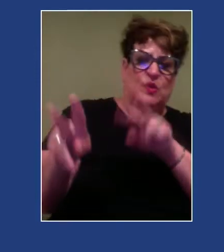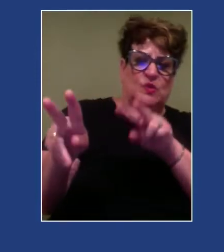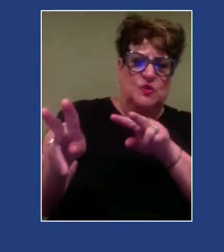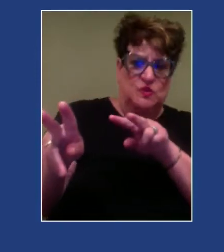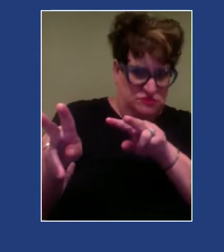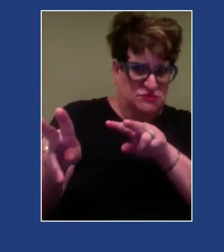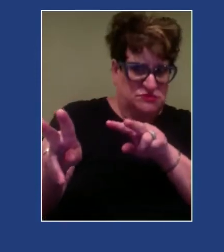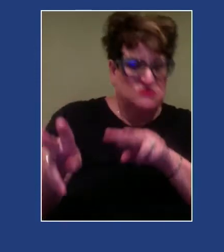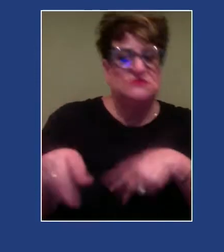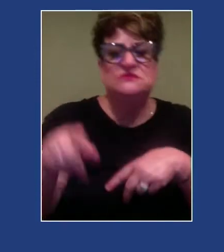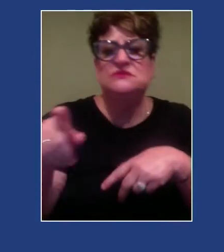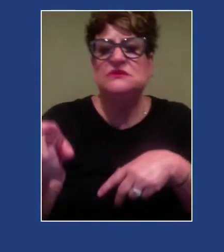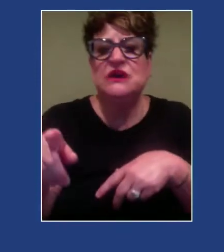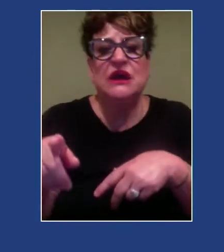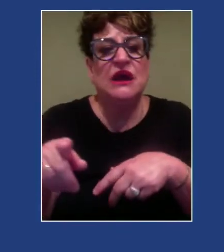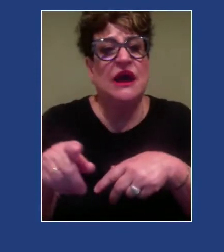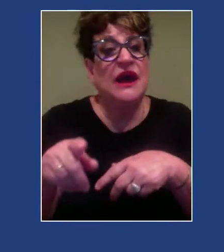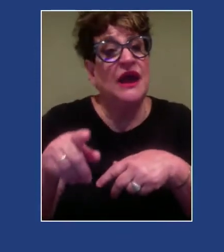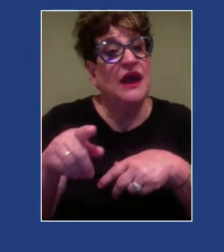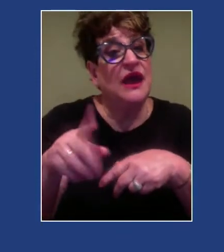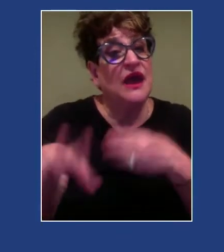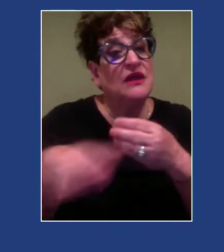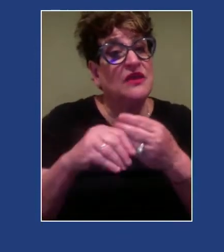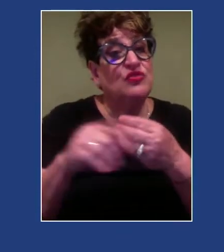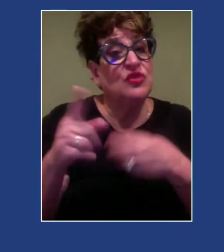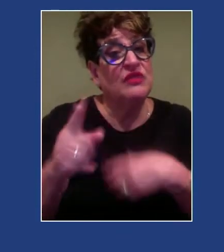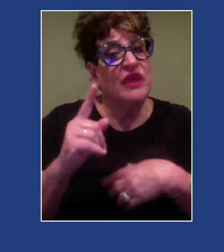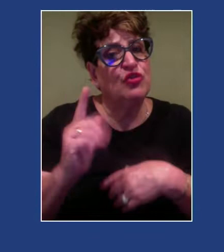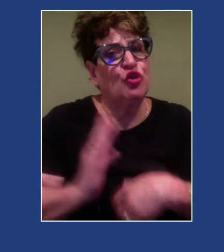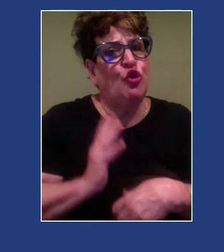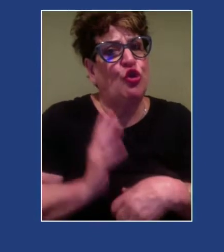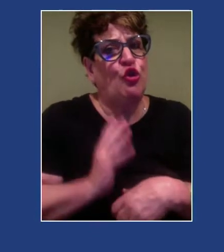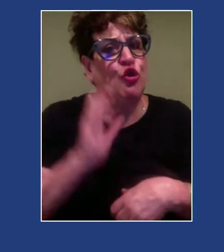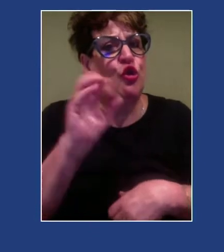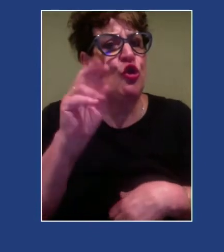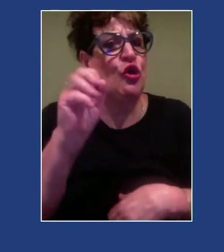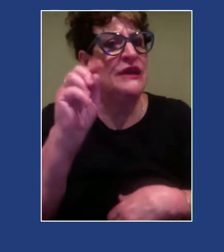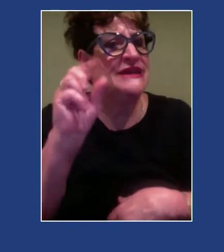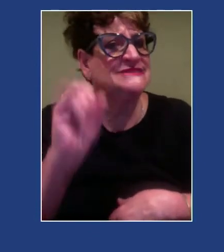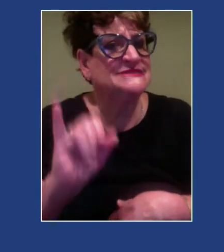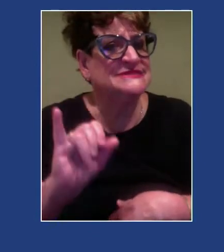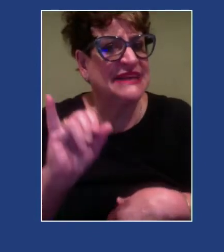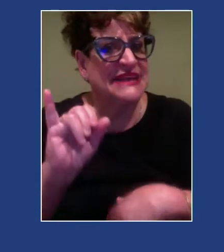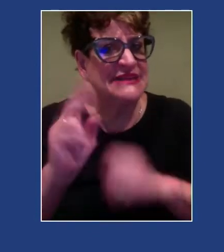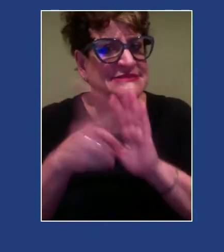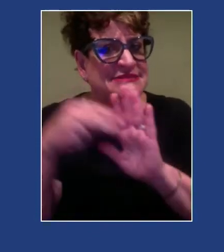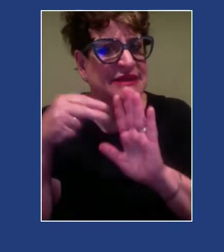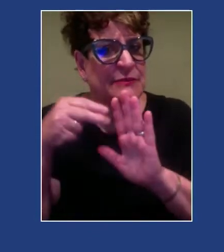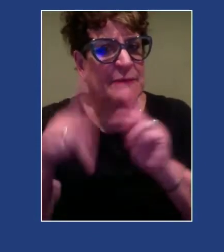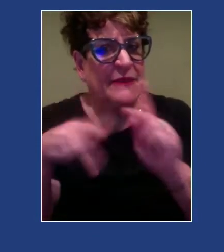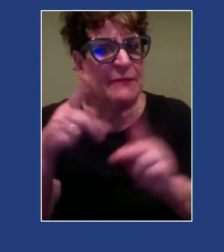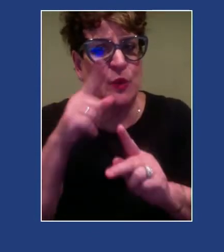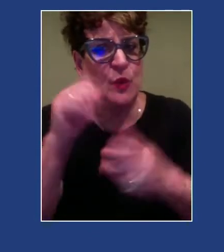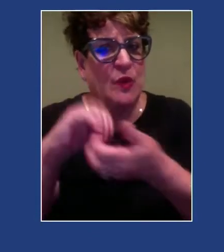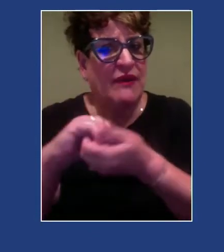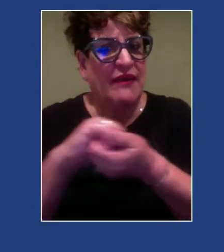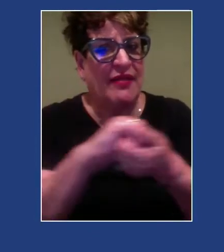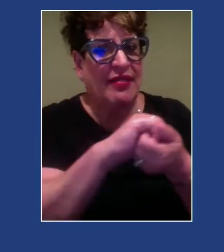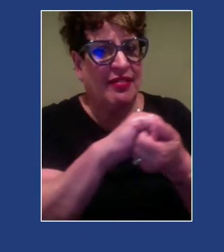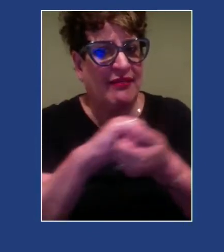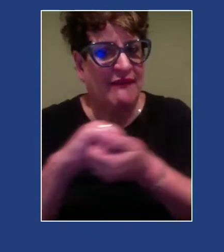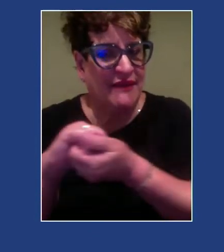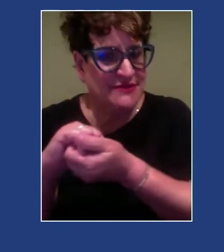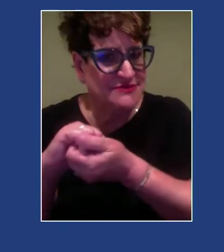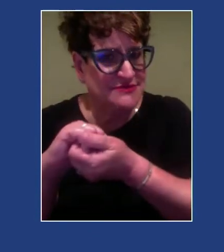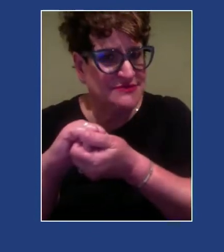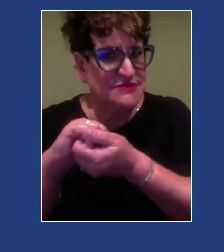Additionally, there is courtesy stigma. This is about folks who operate as allies, individuals who operate as